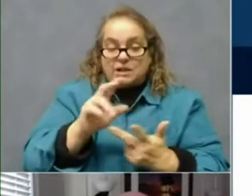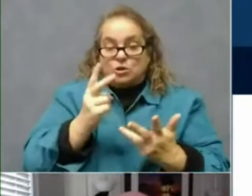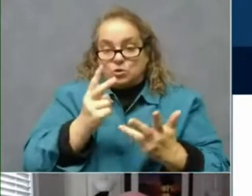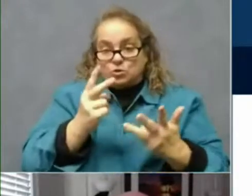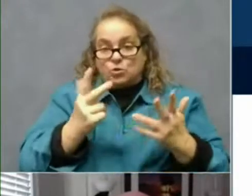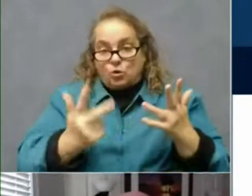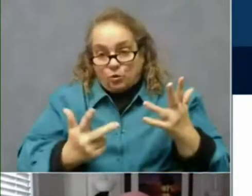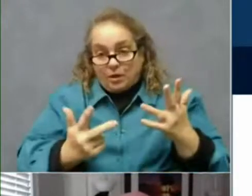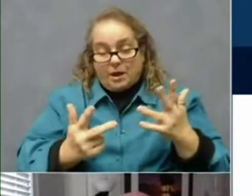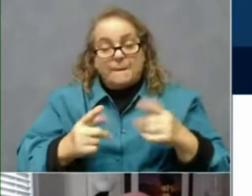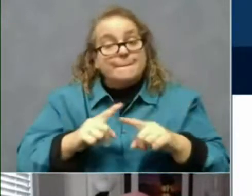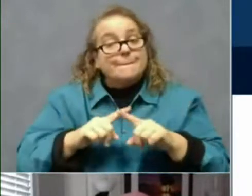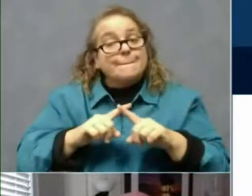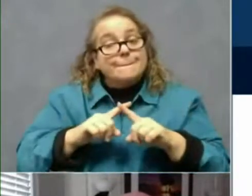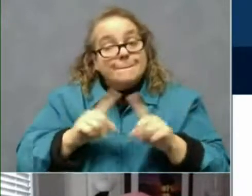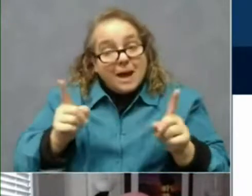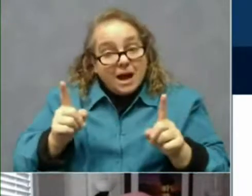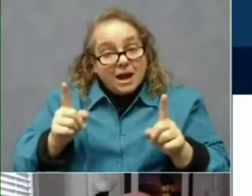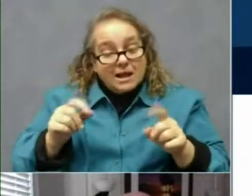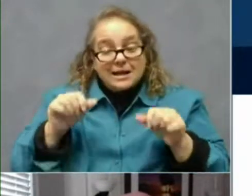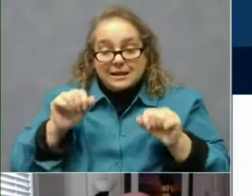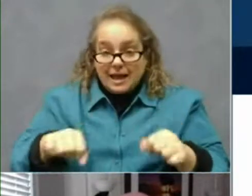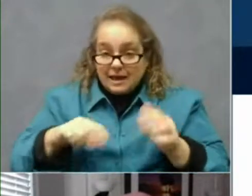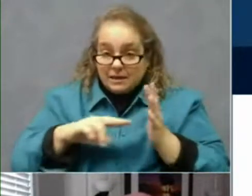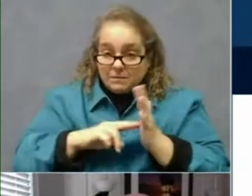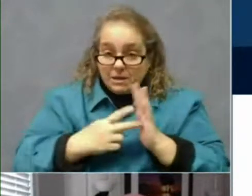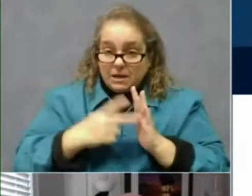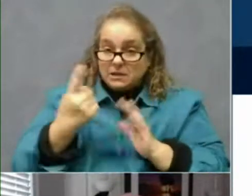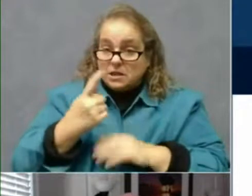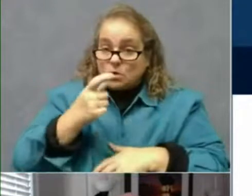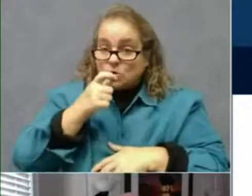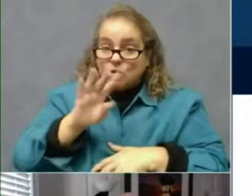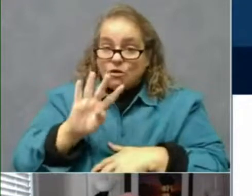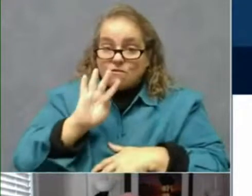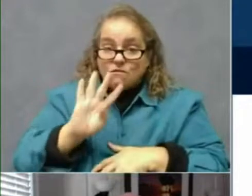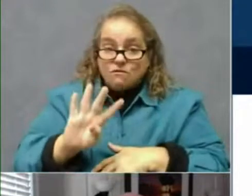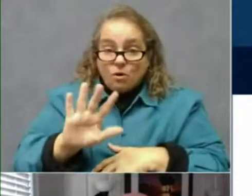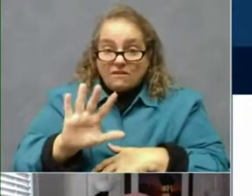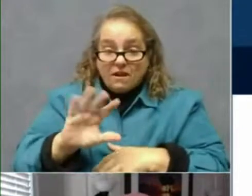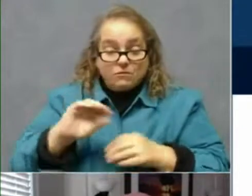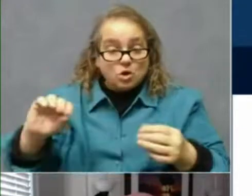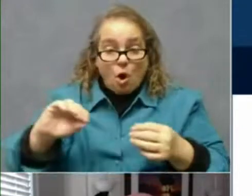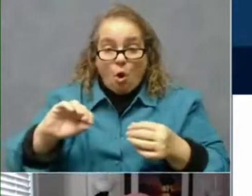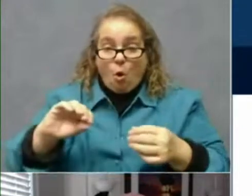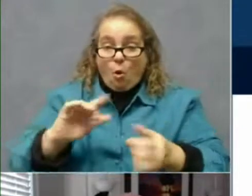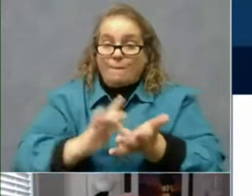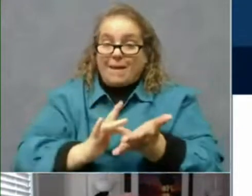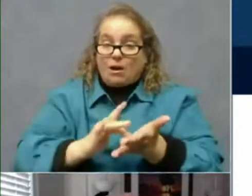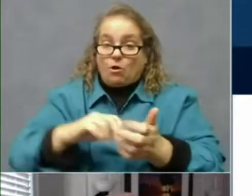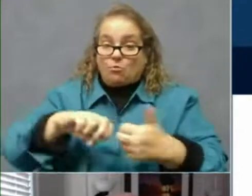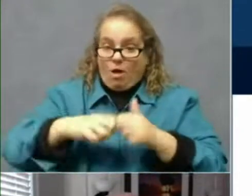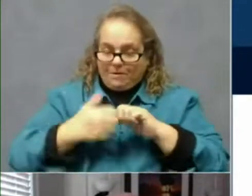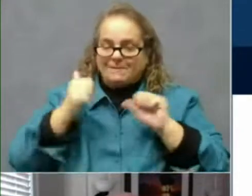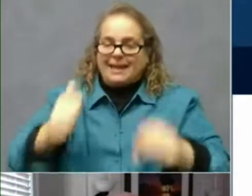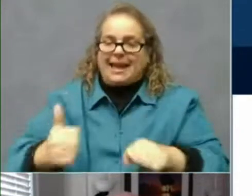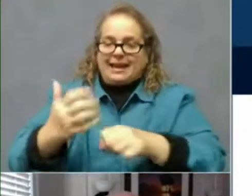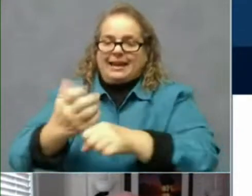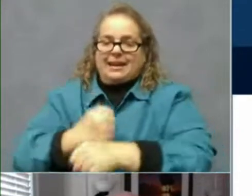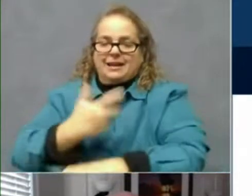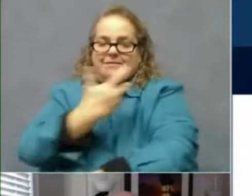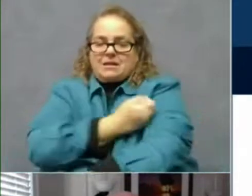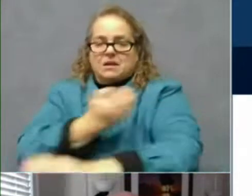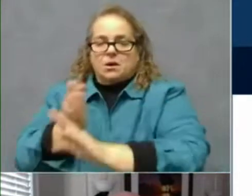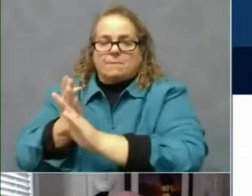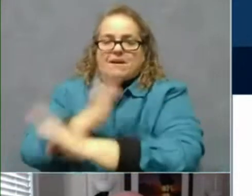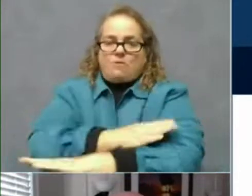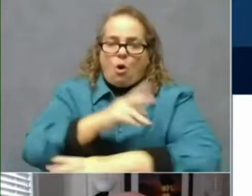does mean that someone who is 45 and has no medical problems may get vaccinated before someone who's over 70 and has a medical